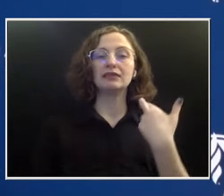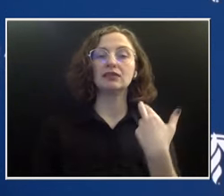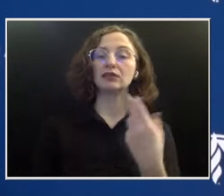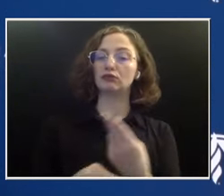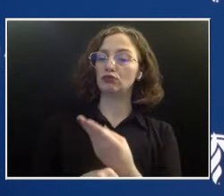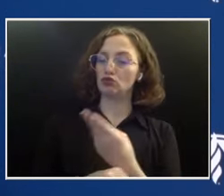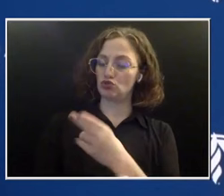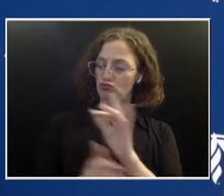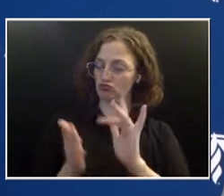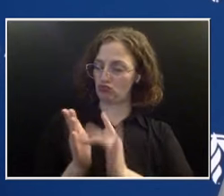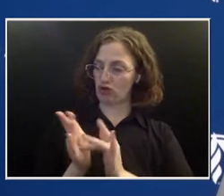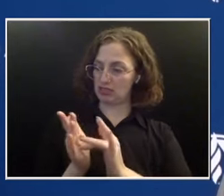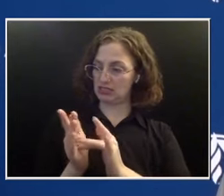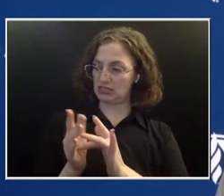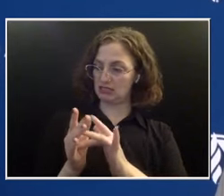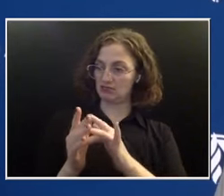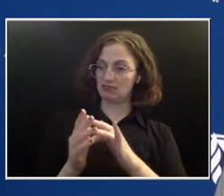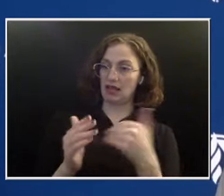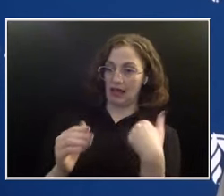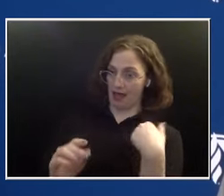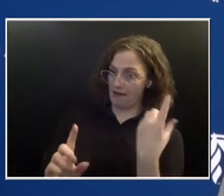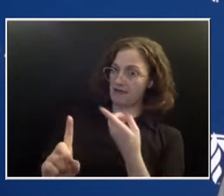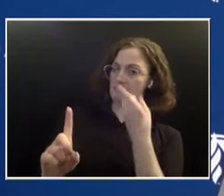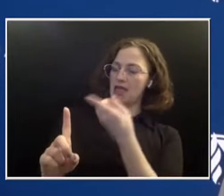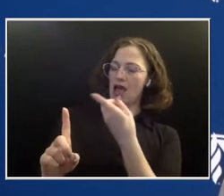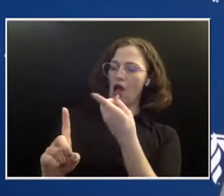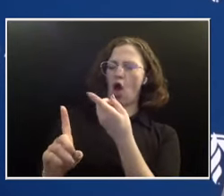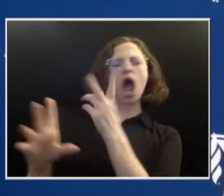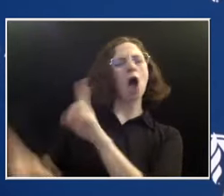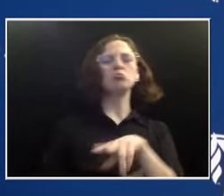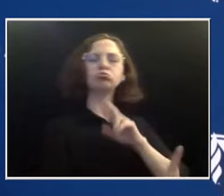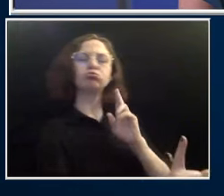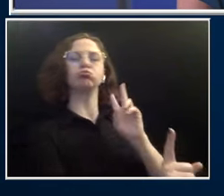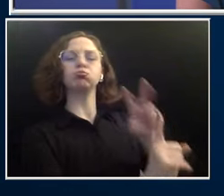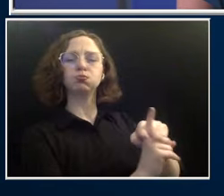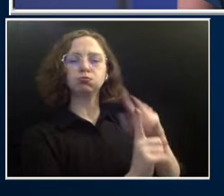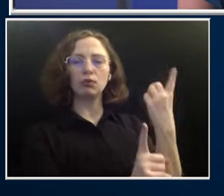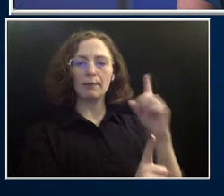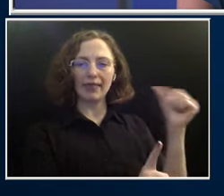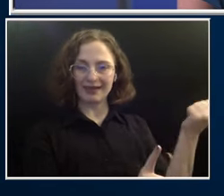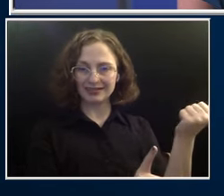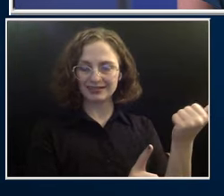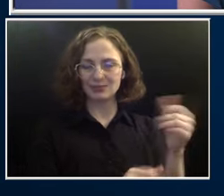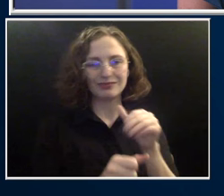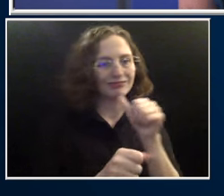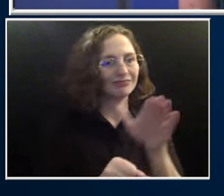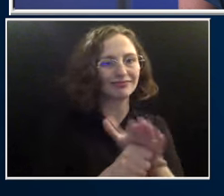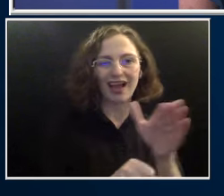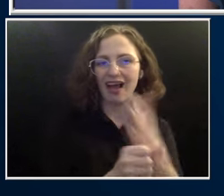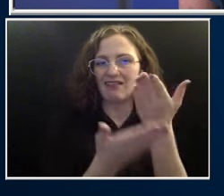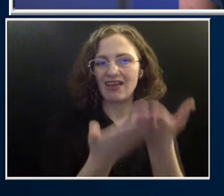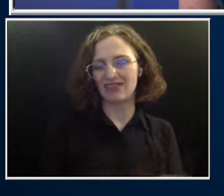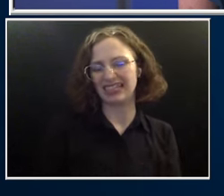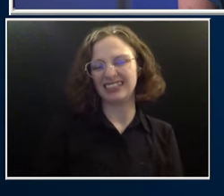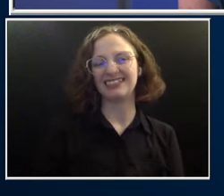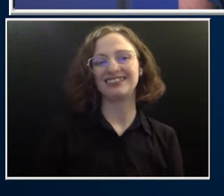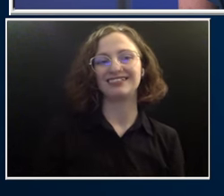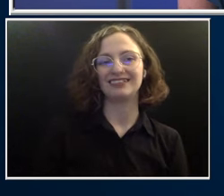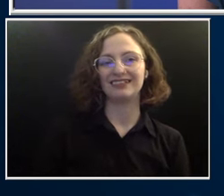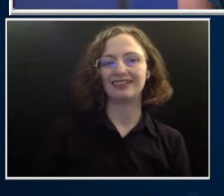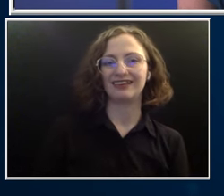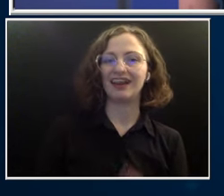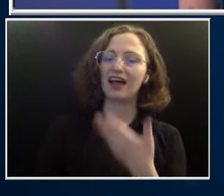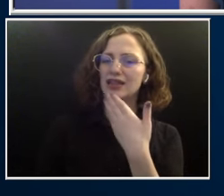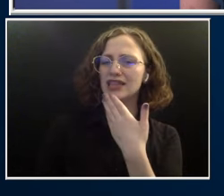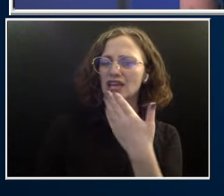another, especially when there's low-quality evidence that they have any benefits. All right. Yeah, that makes sense. And thanks for showing off what you said, like, five or six times. Yeah.